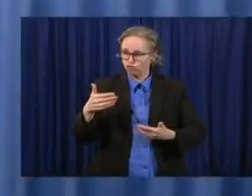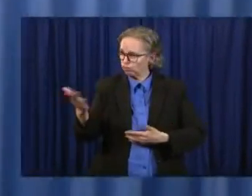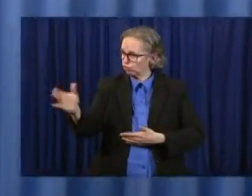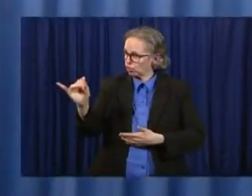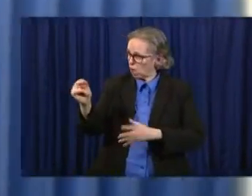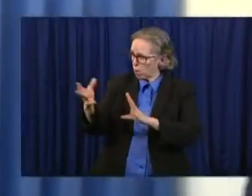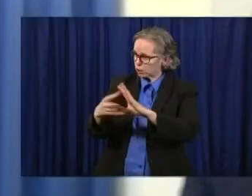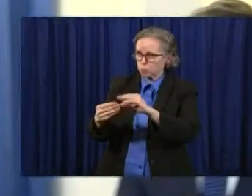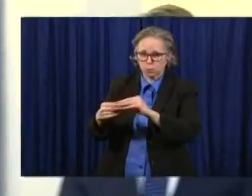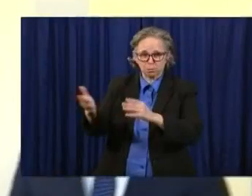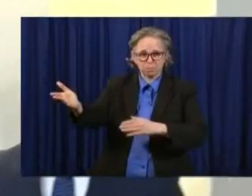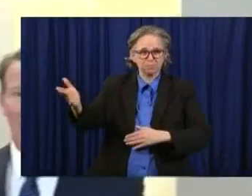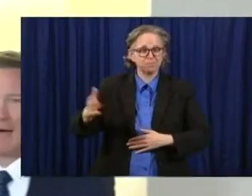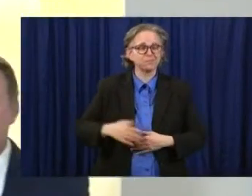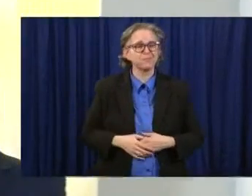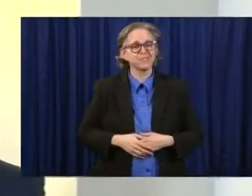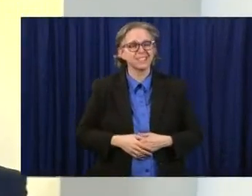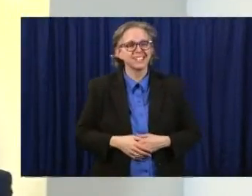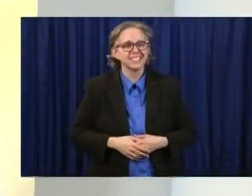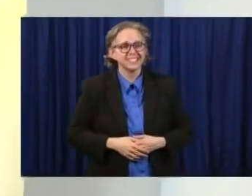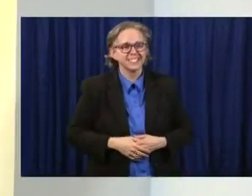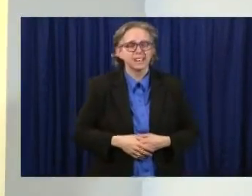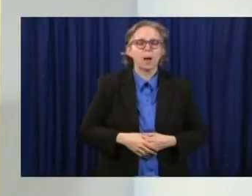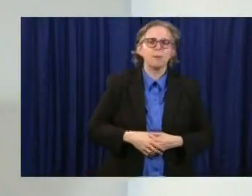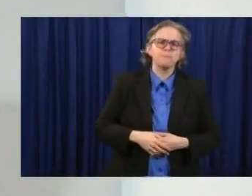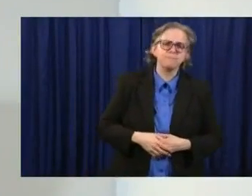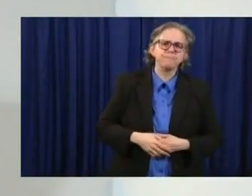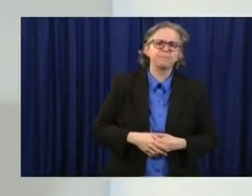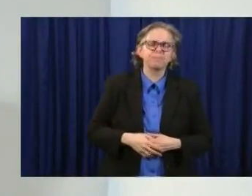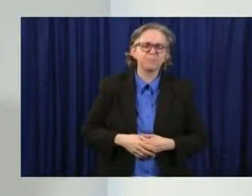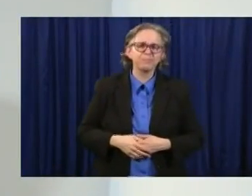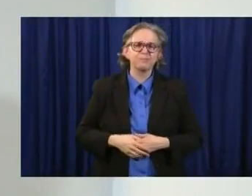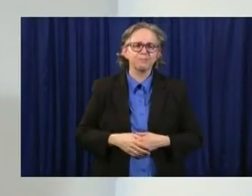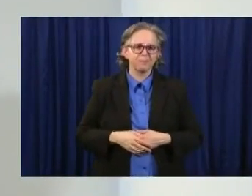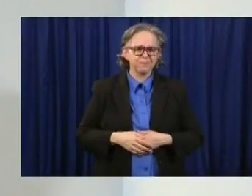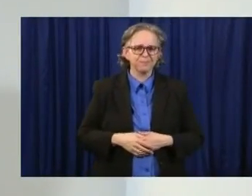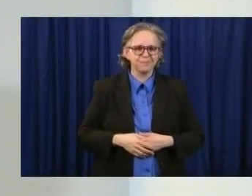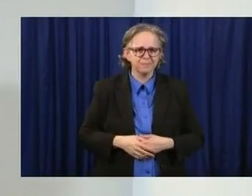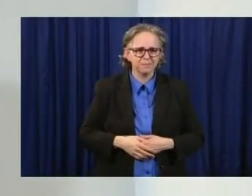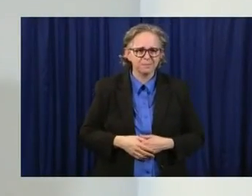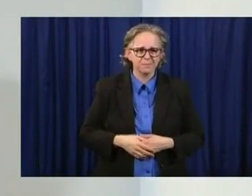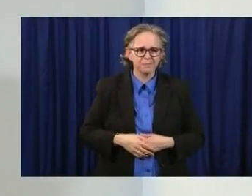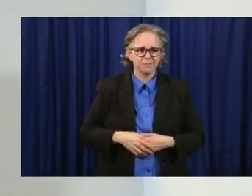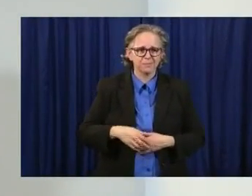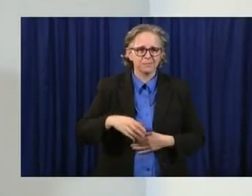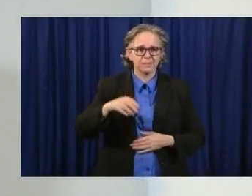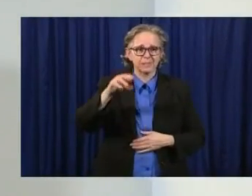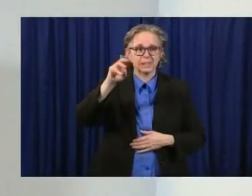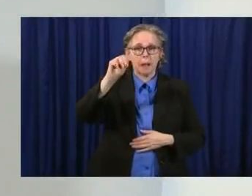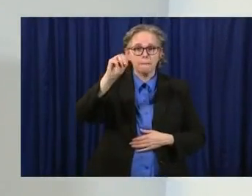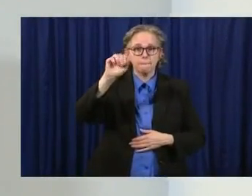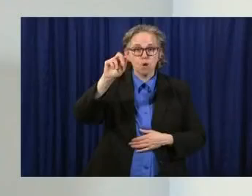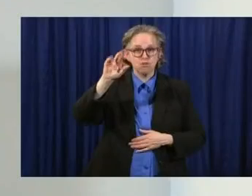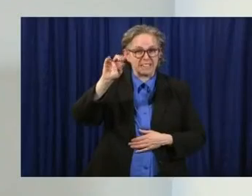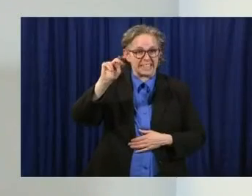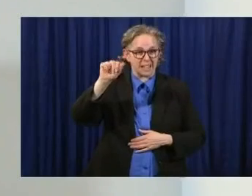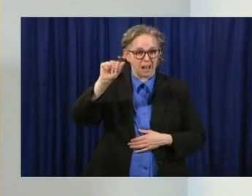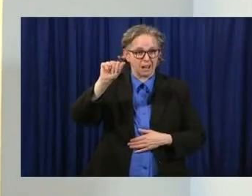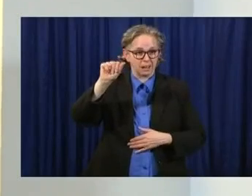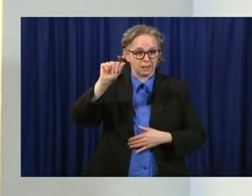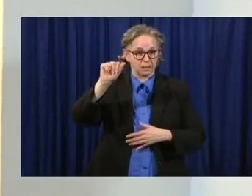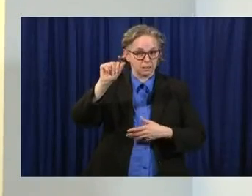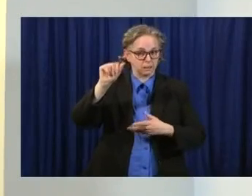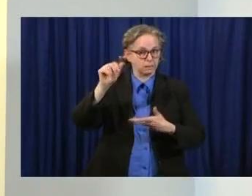Yeah. I can say that marinas have been in the order from the very beginning